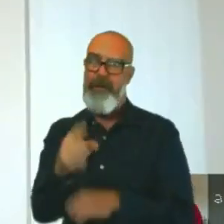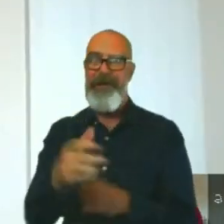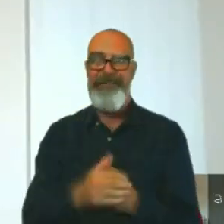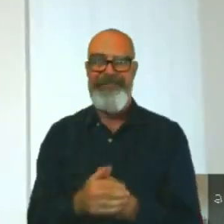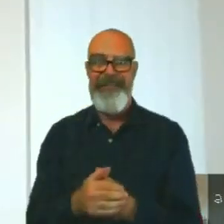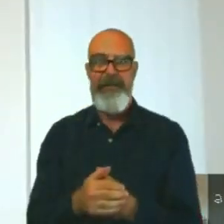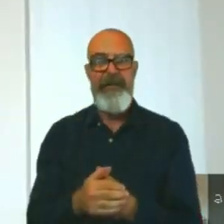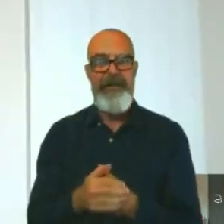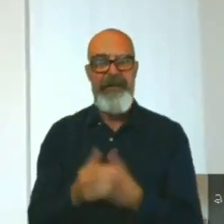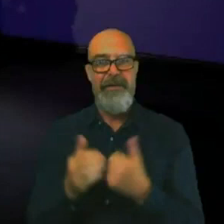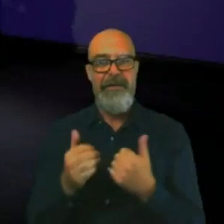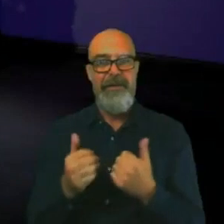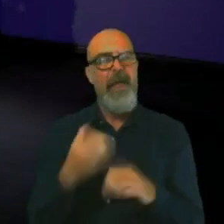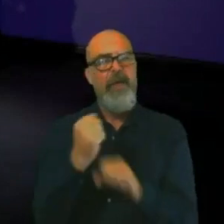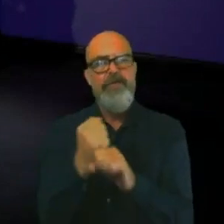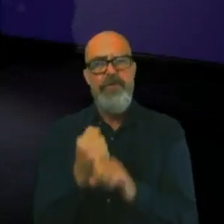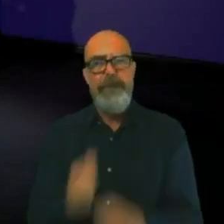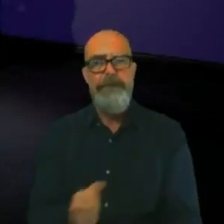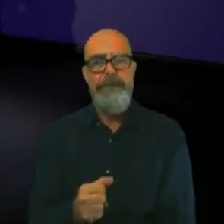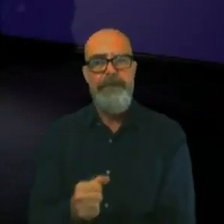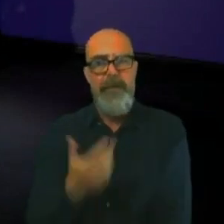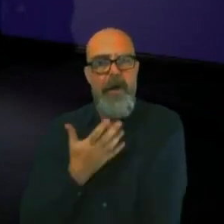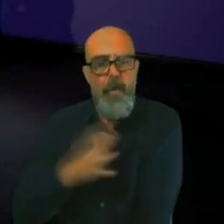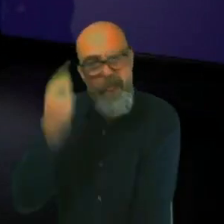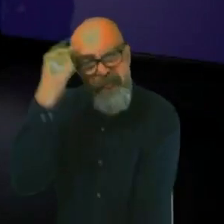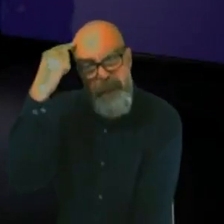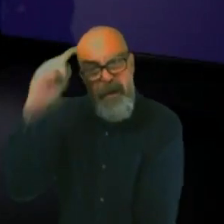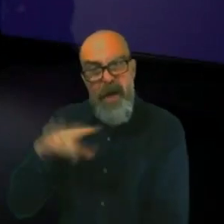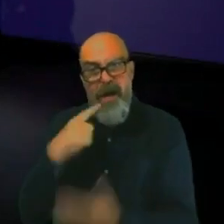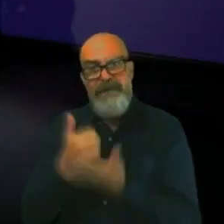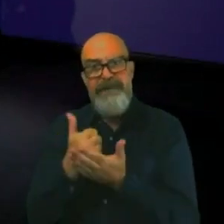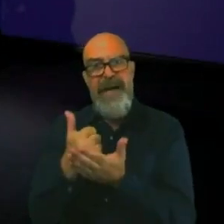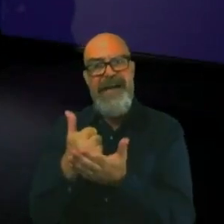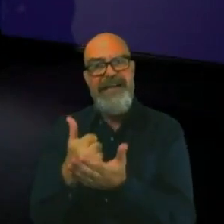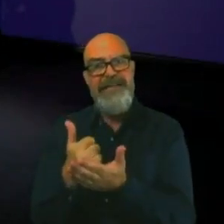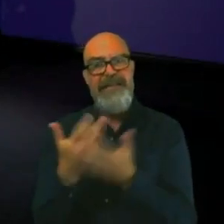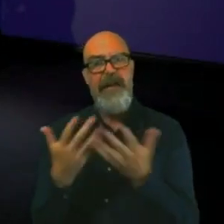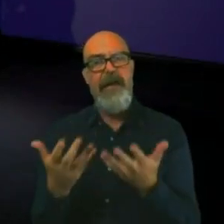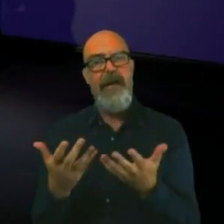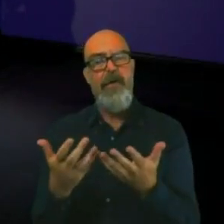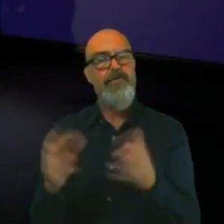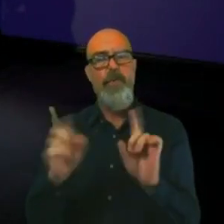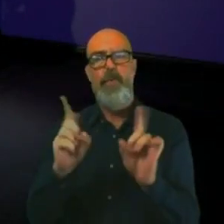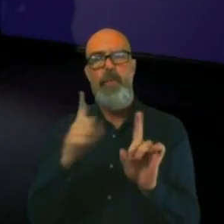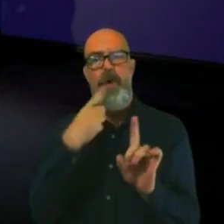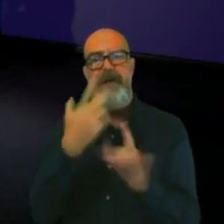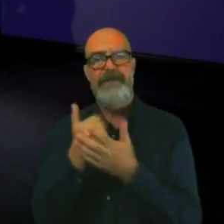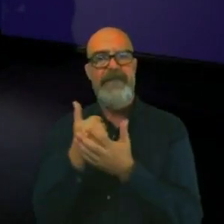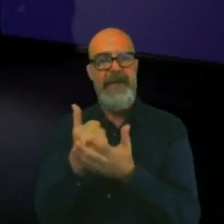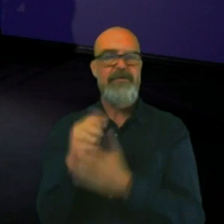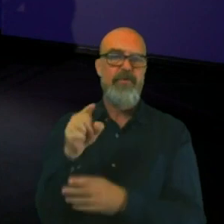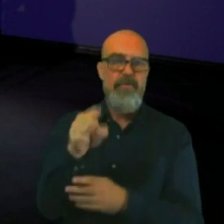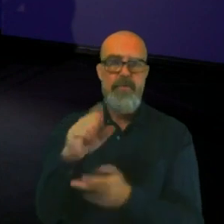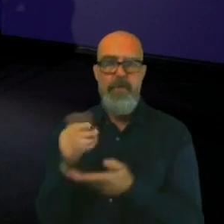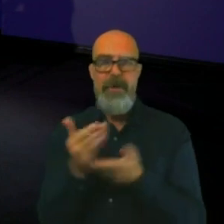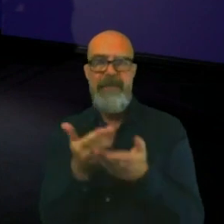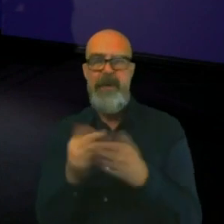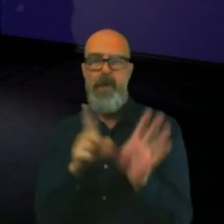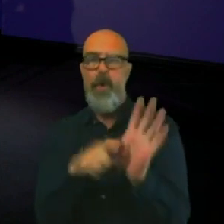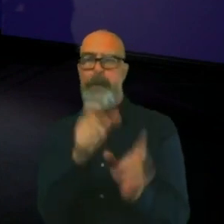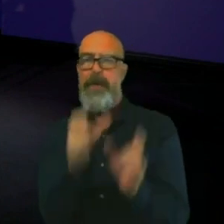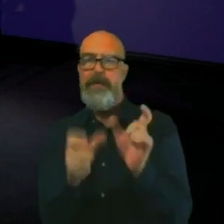Georgia, we're going to look at advice now. What kind of advice would you give to a young person who's looking for a career in STEM?